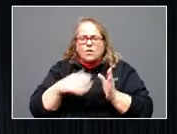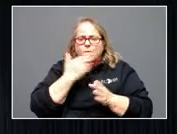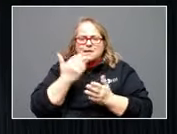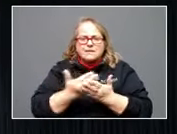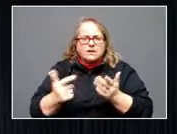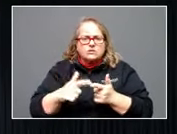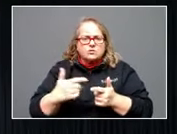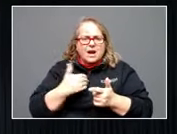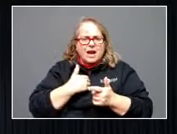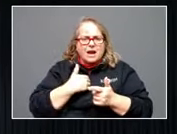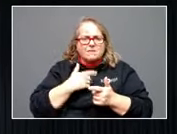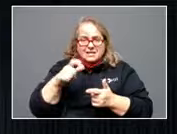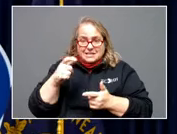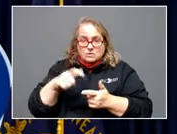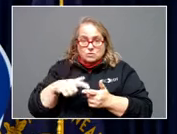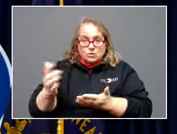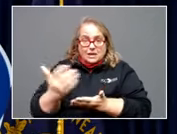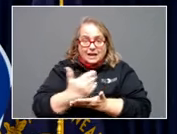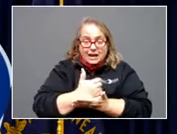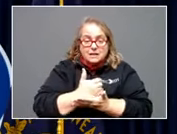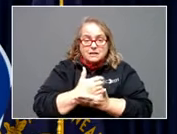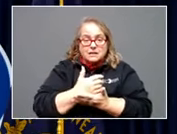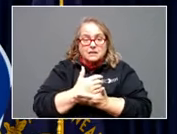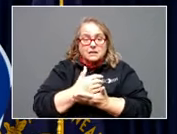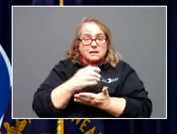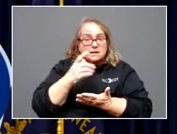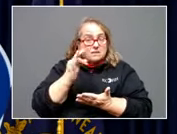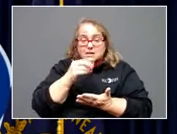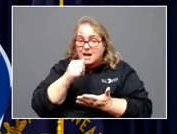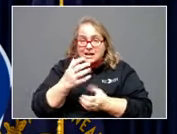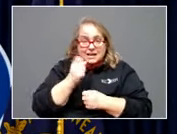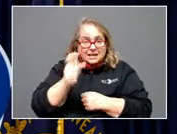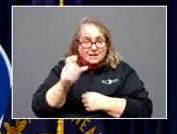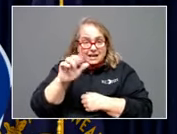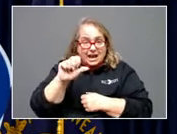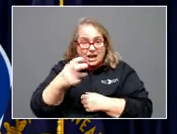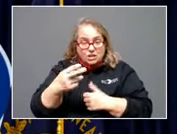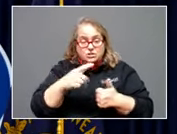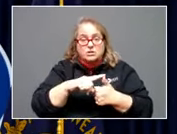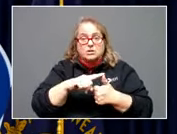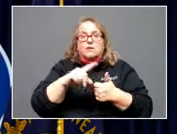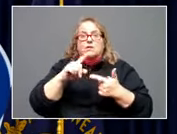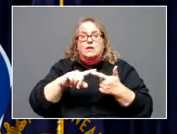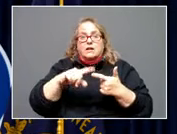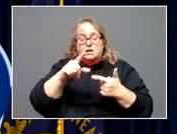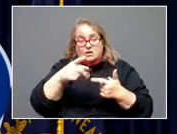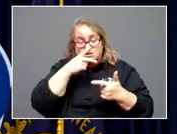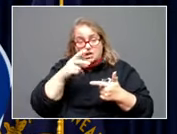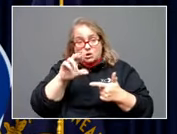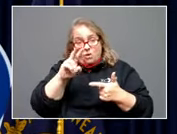still collect if they need or the best to give cash? And then the COVID question is, have you seen an uptick in testing at sites